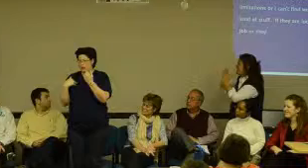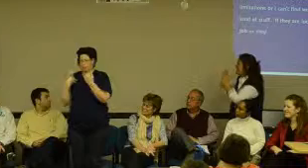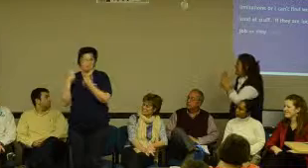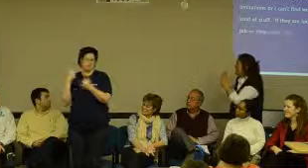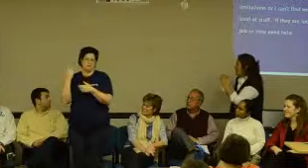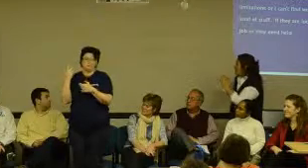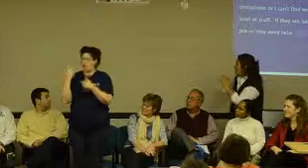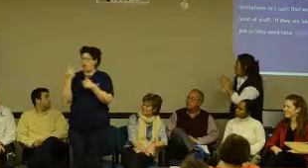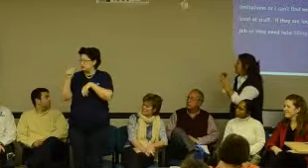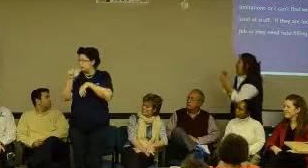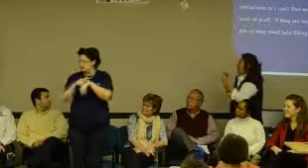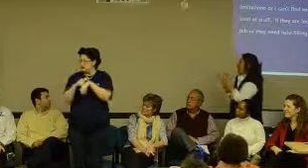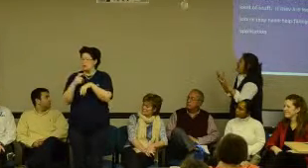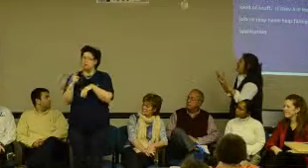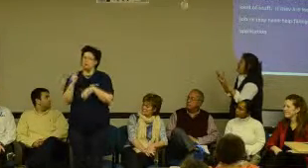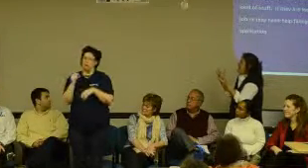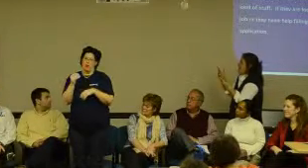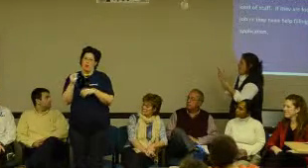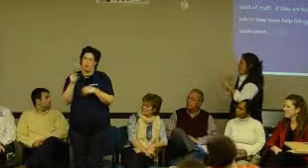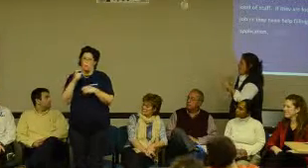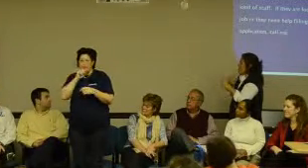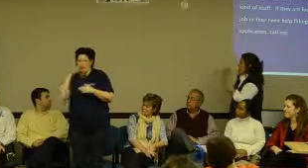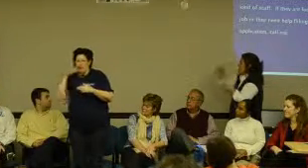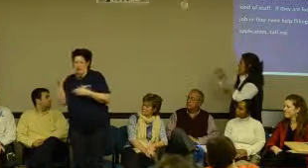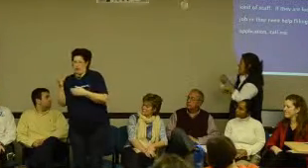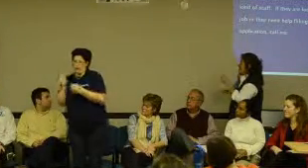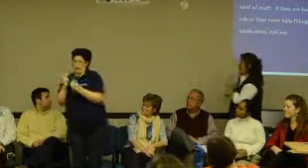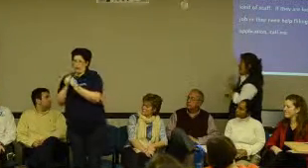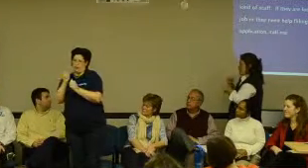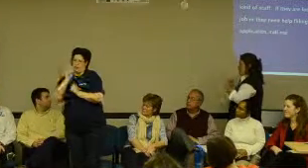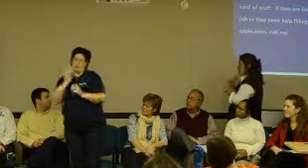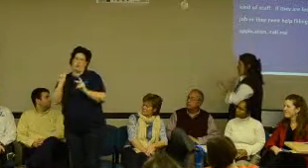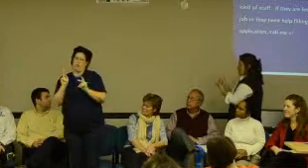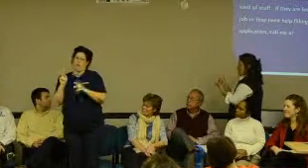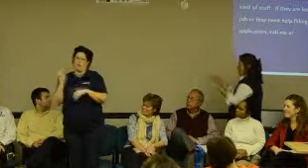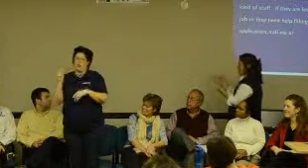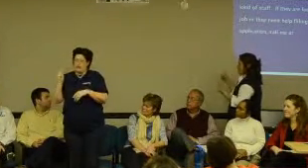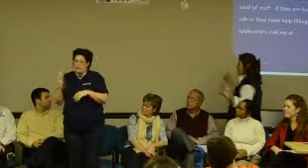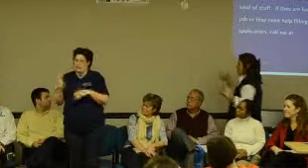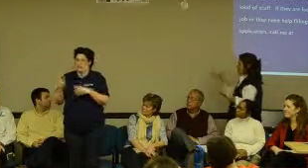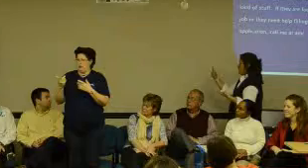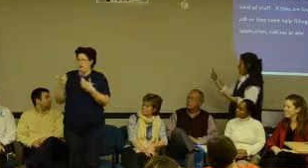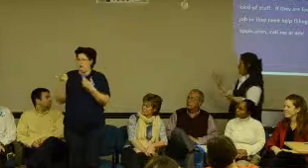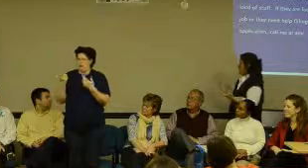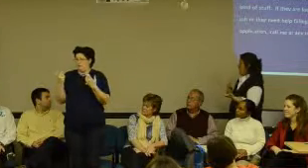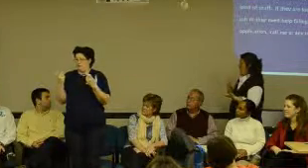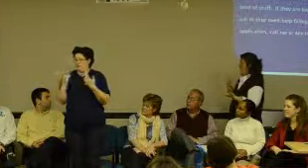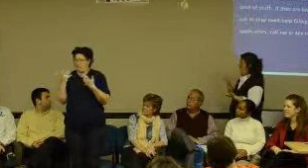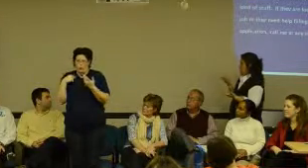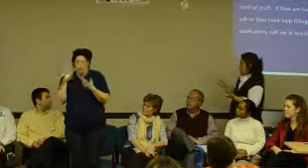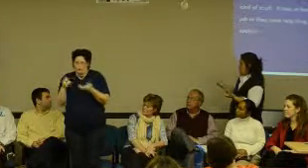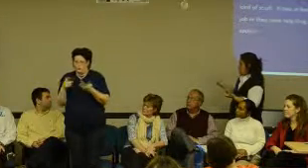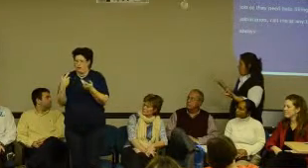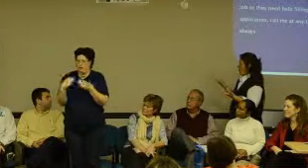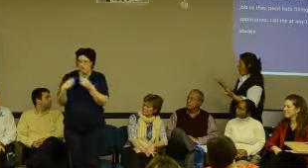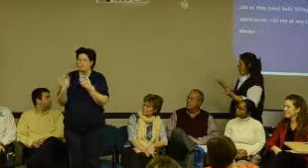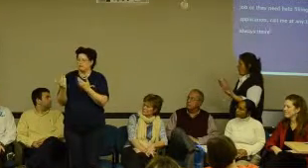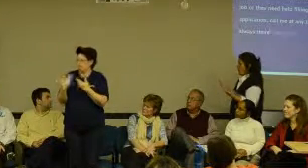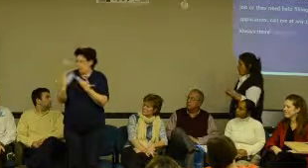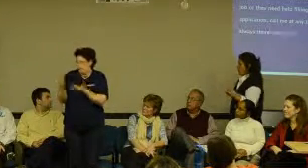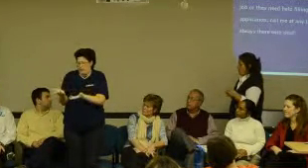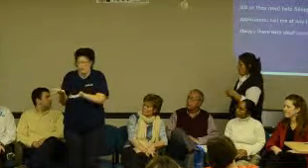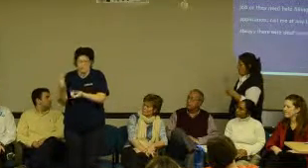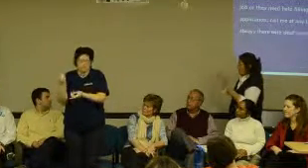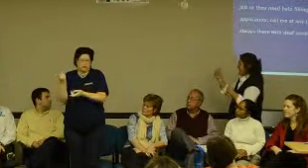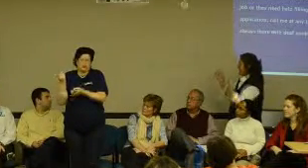application, you know, call me at any time, and I'm always there with deaf people to help, or